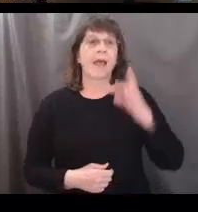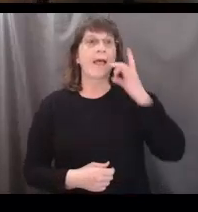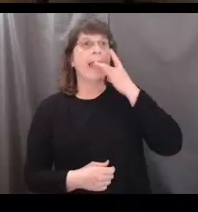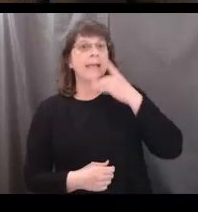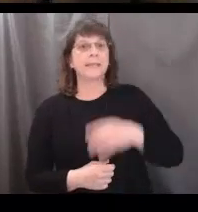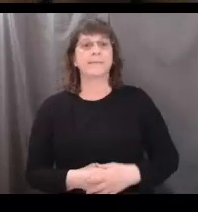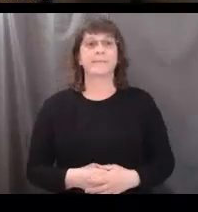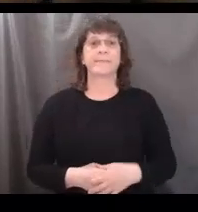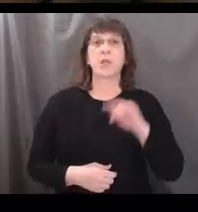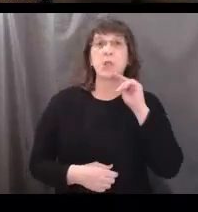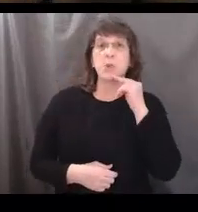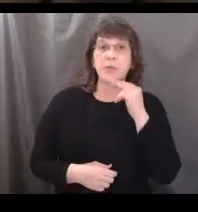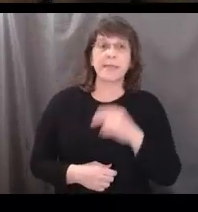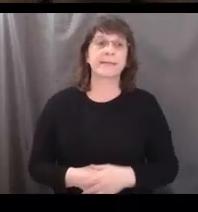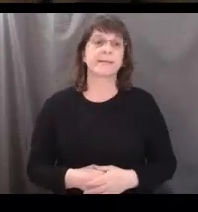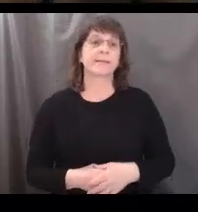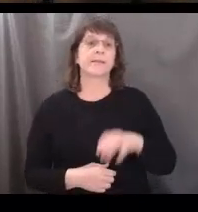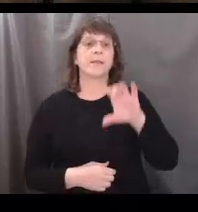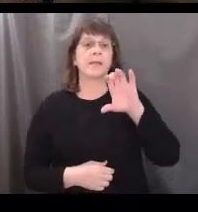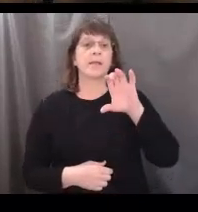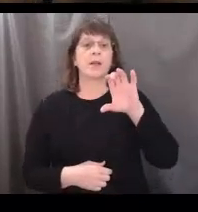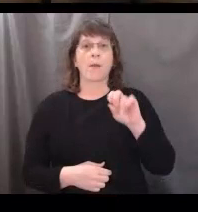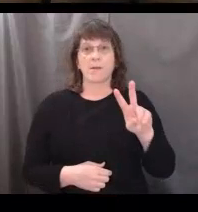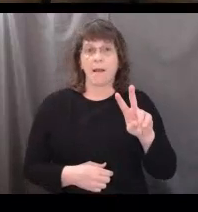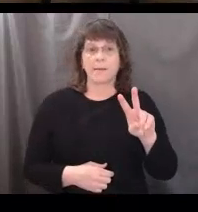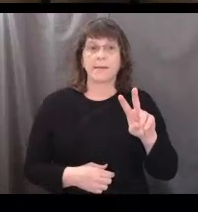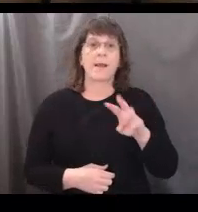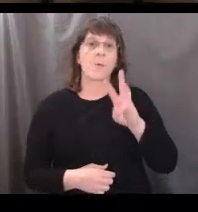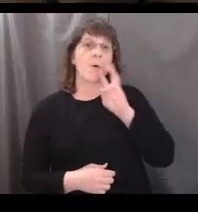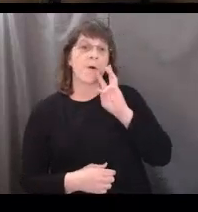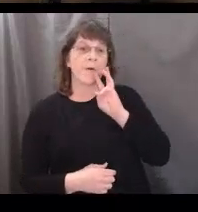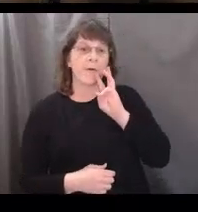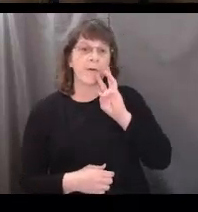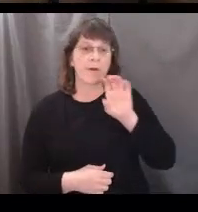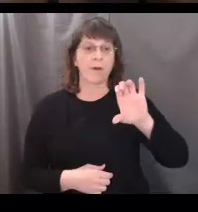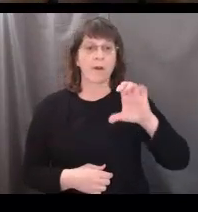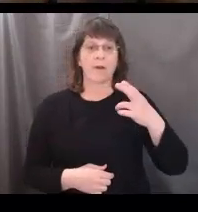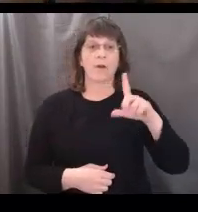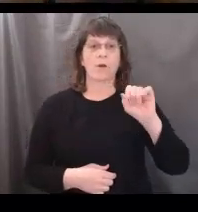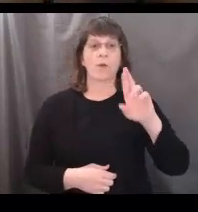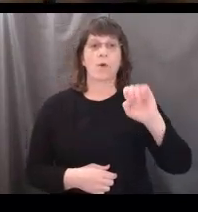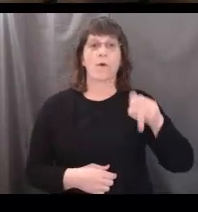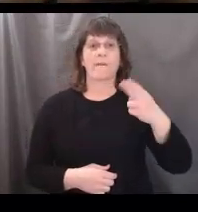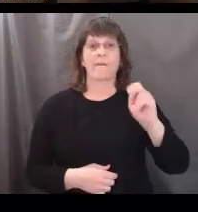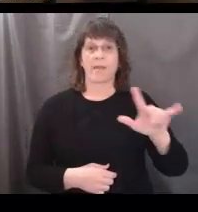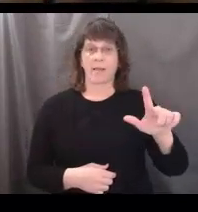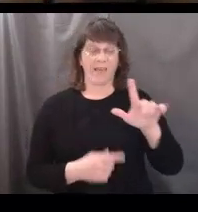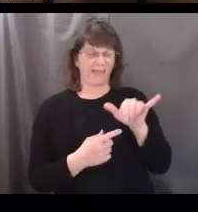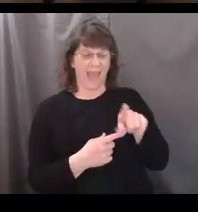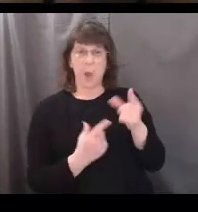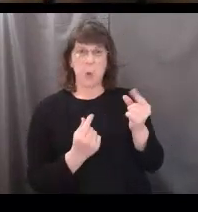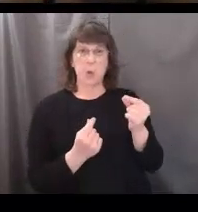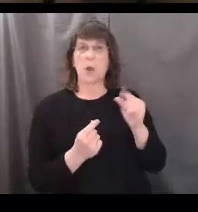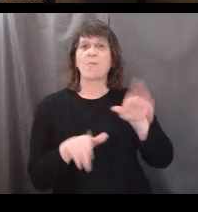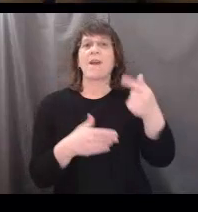Lights, nutrients, carbon dioxide, water, chlorophyll. Chlorophyll is what give